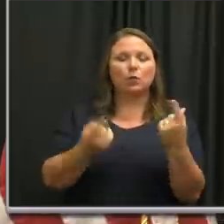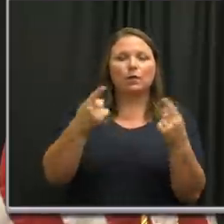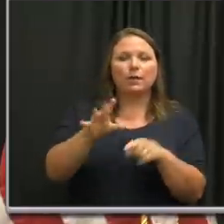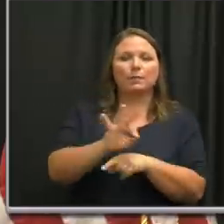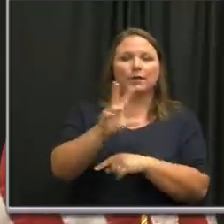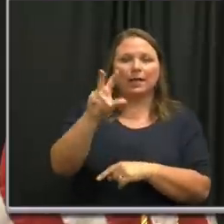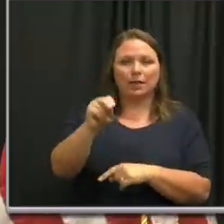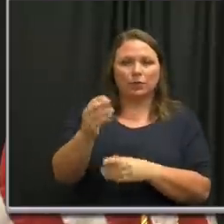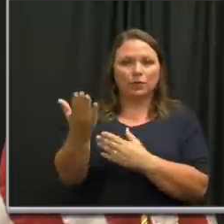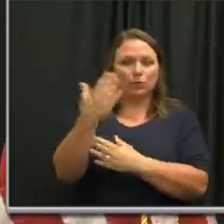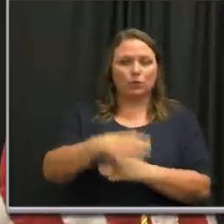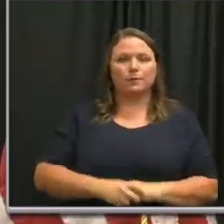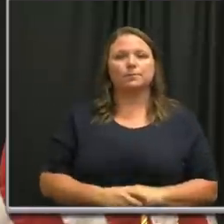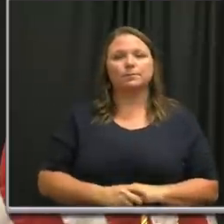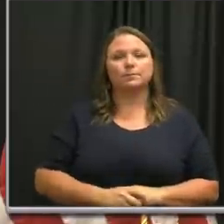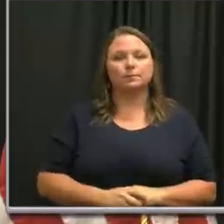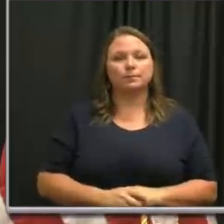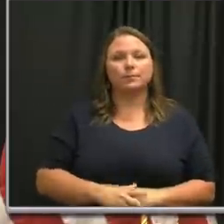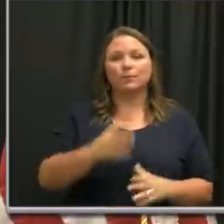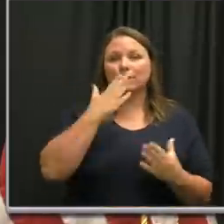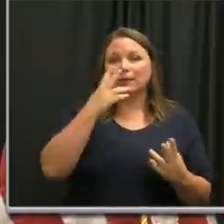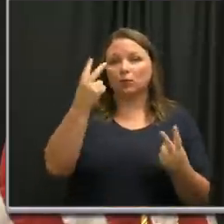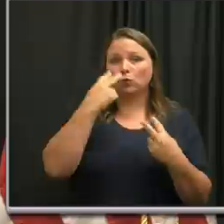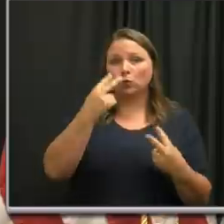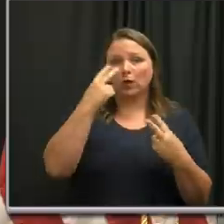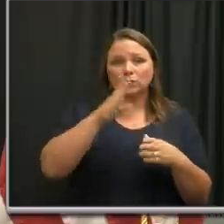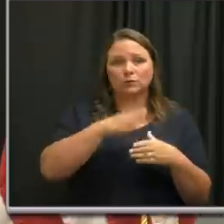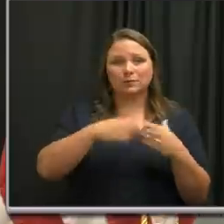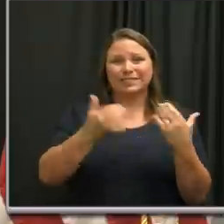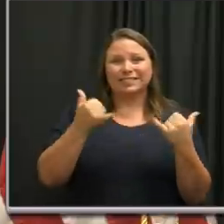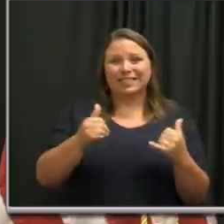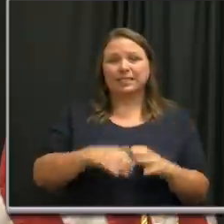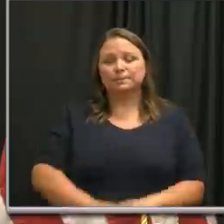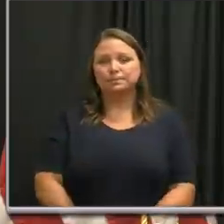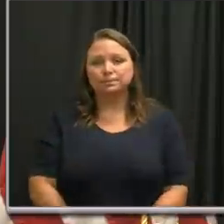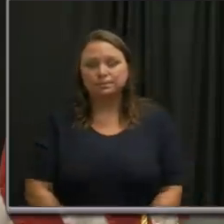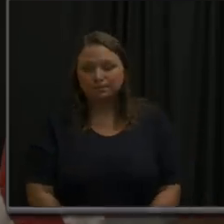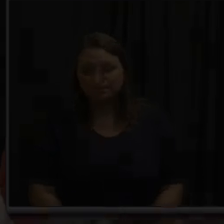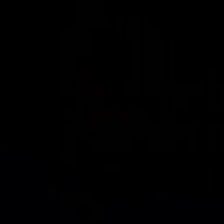.30 a.m. Thank you for joining us. This concludes today's event.